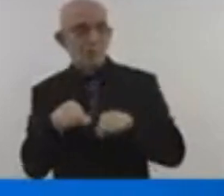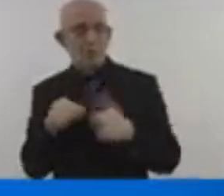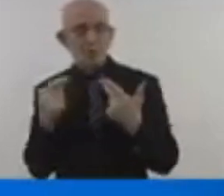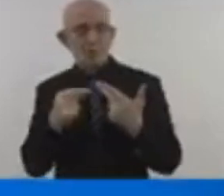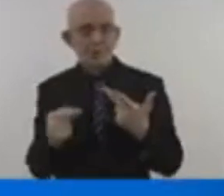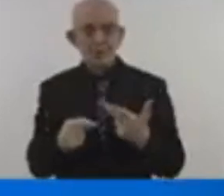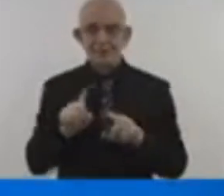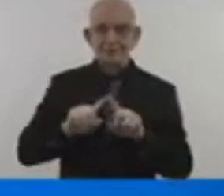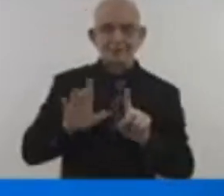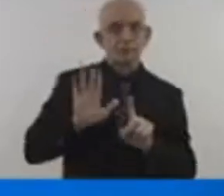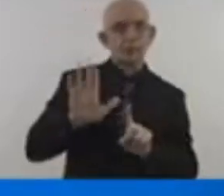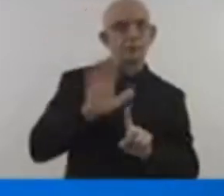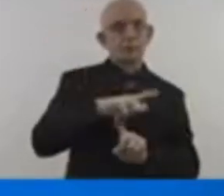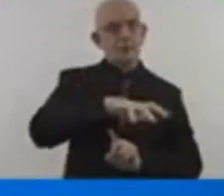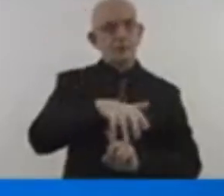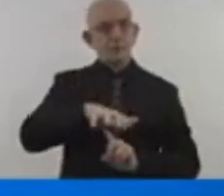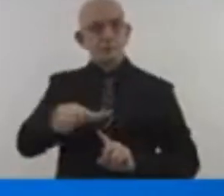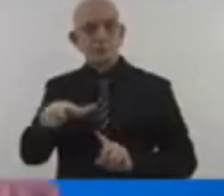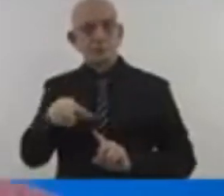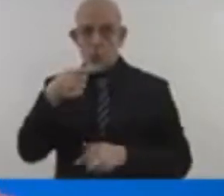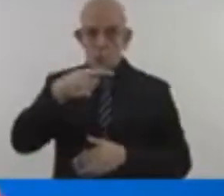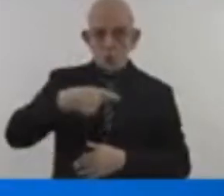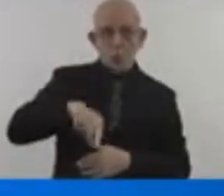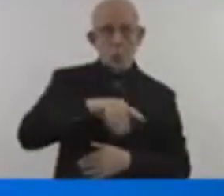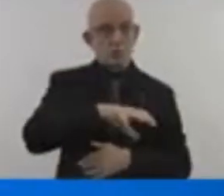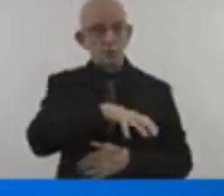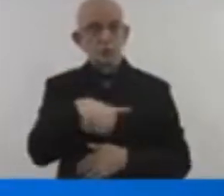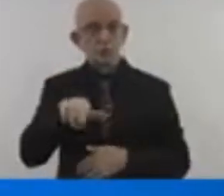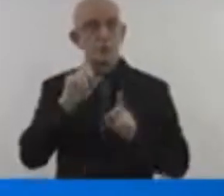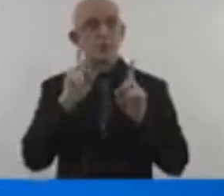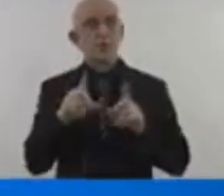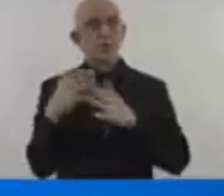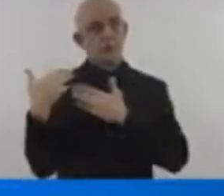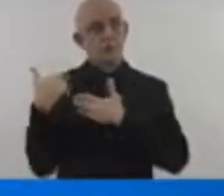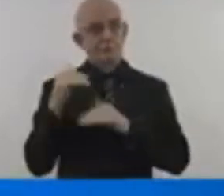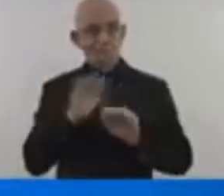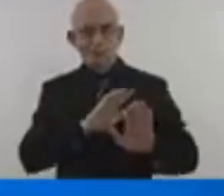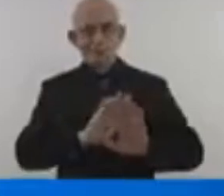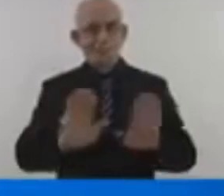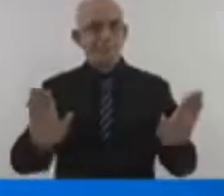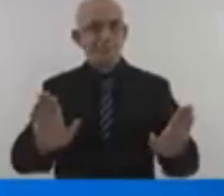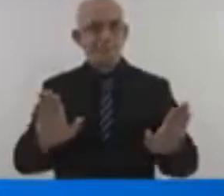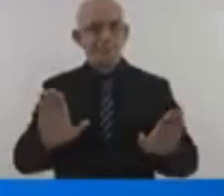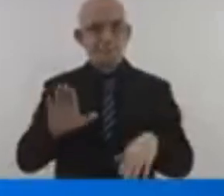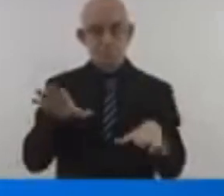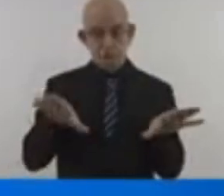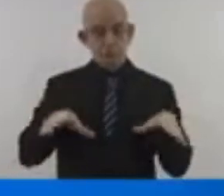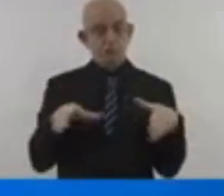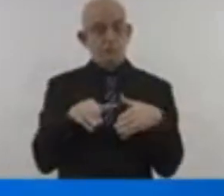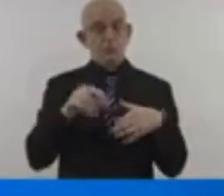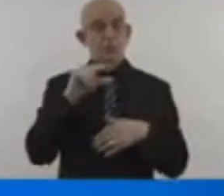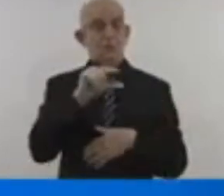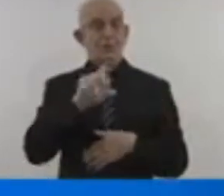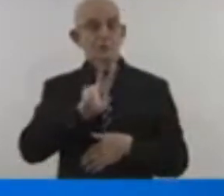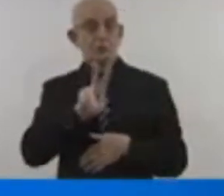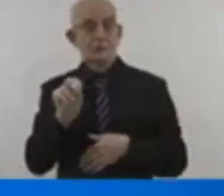must lead. They are the largest emitters with the greatest capacities and responsibilities.